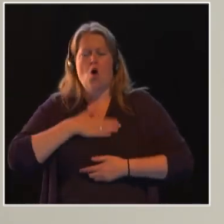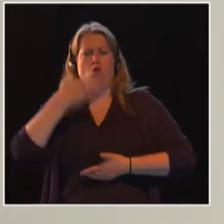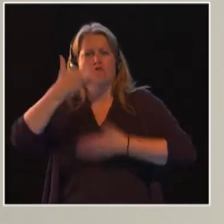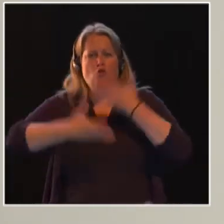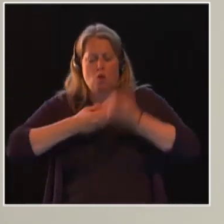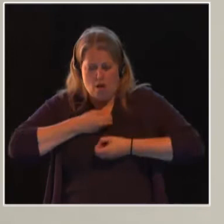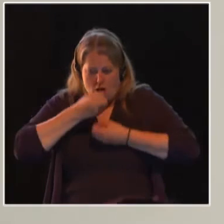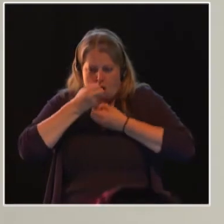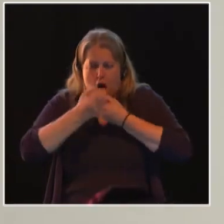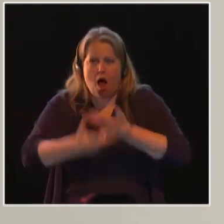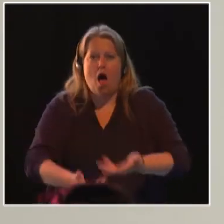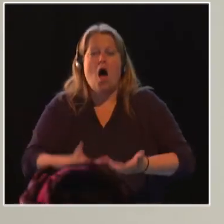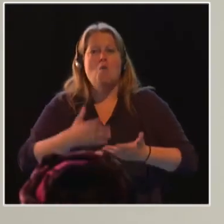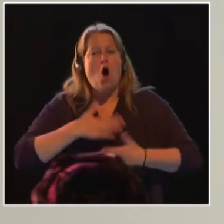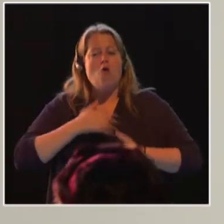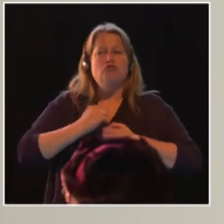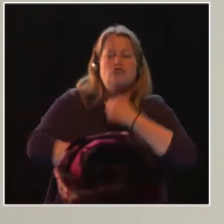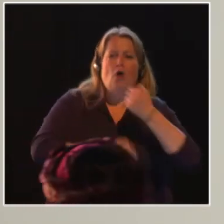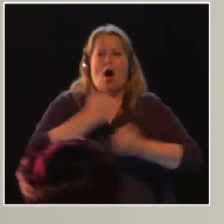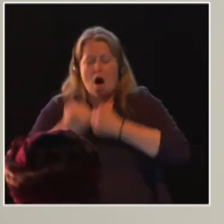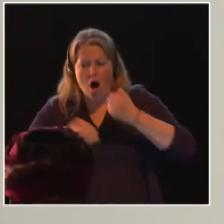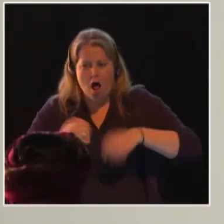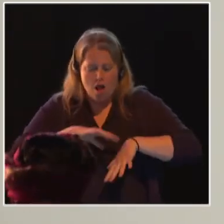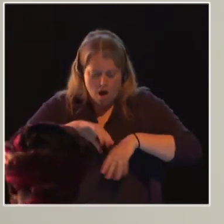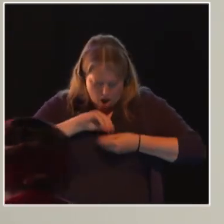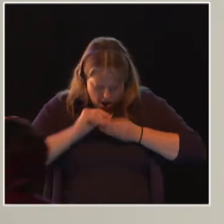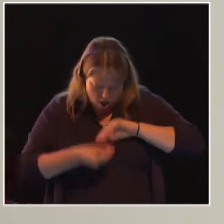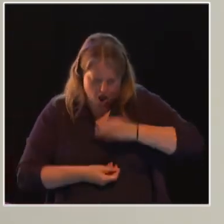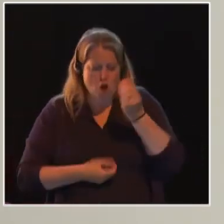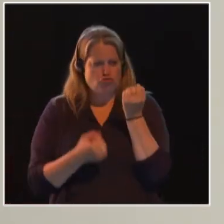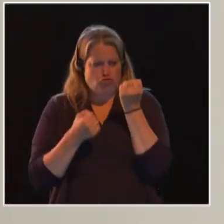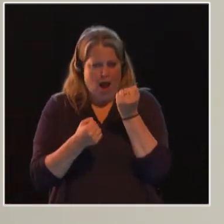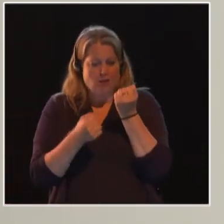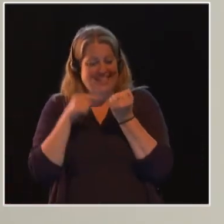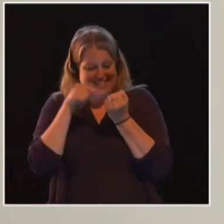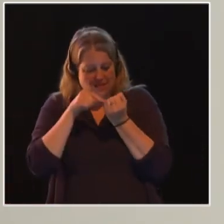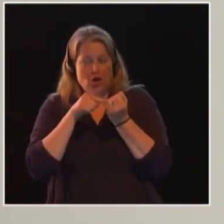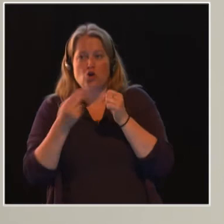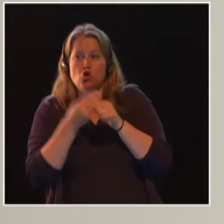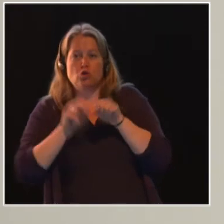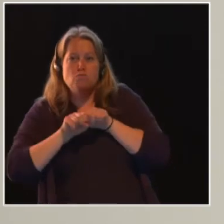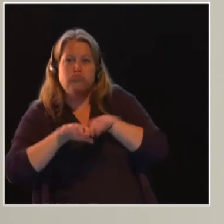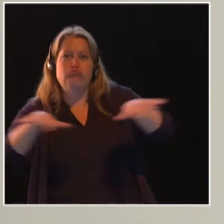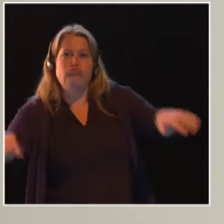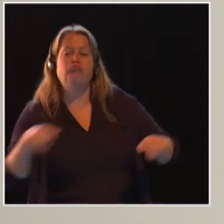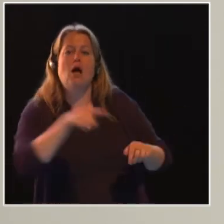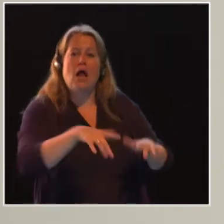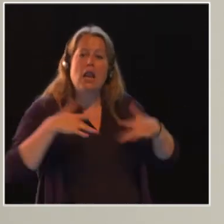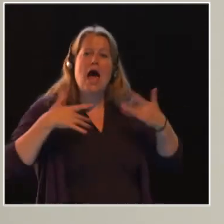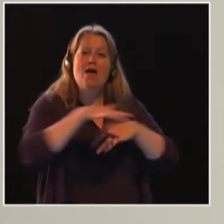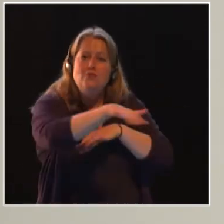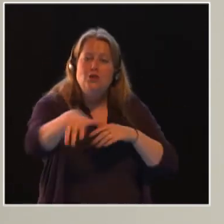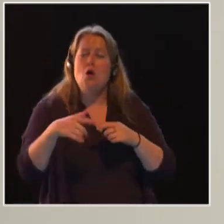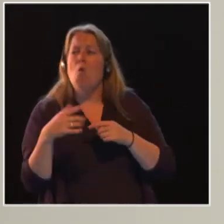strength in her own struggle, and is now helping to transform the lives of hundreds or thousands of young men and